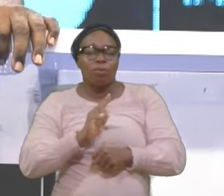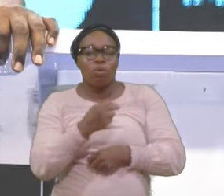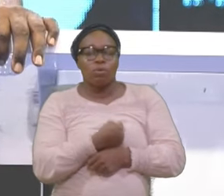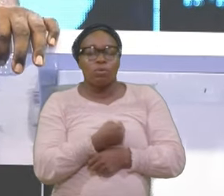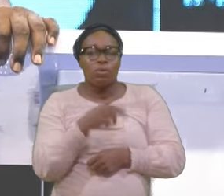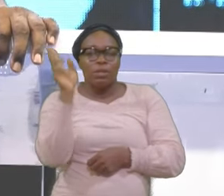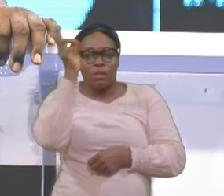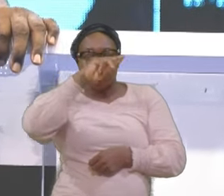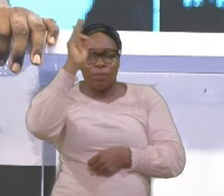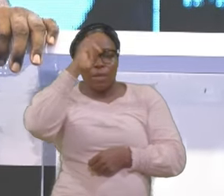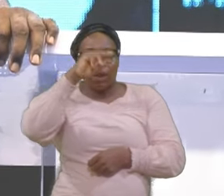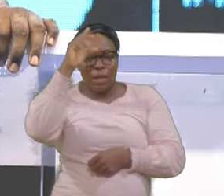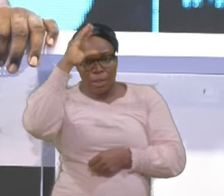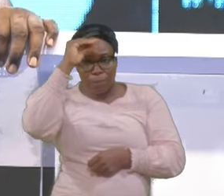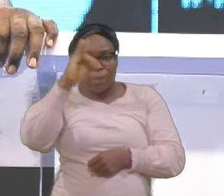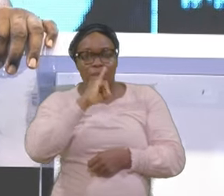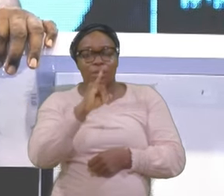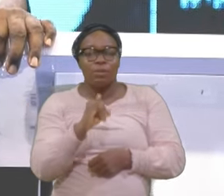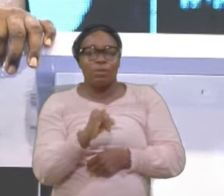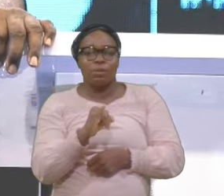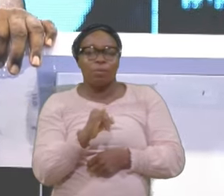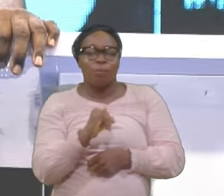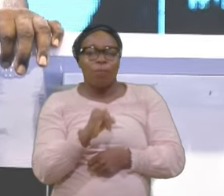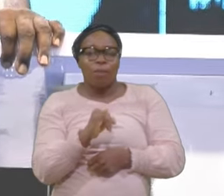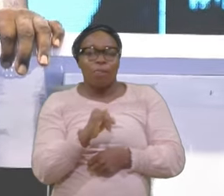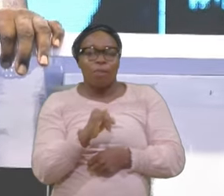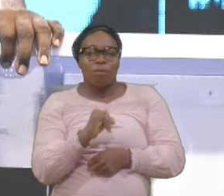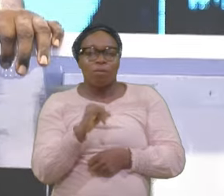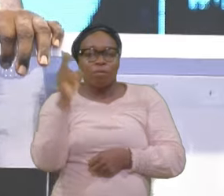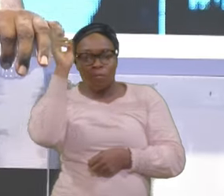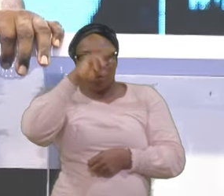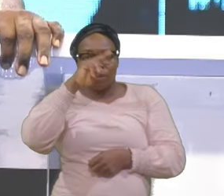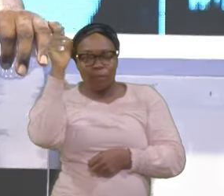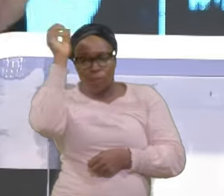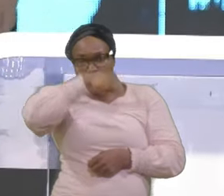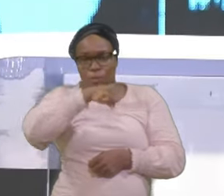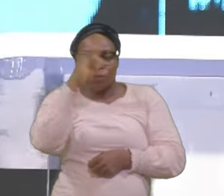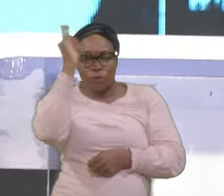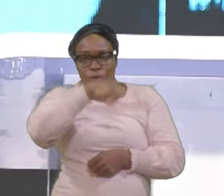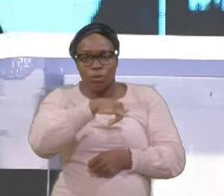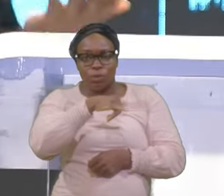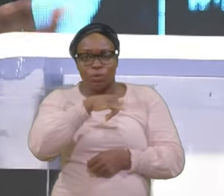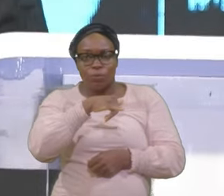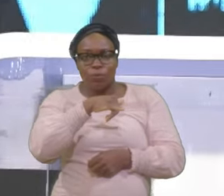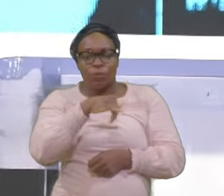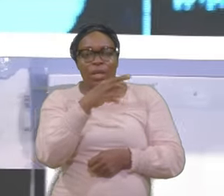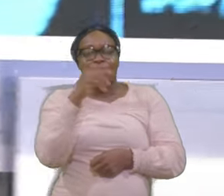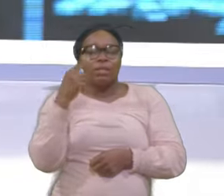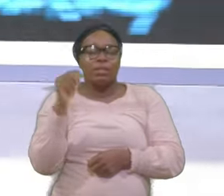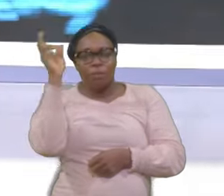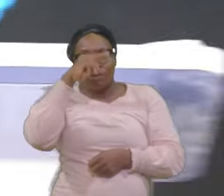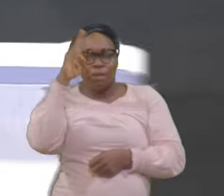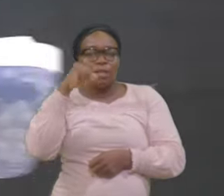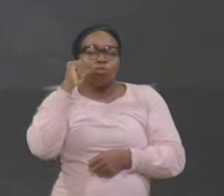Man Is foolish And The reckless Woman Is foolish In our Foolishness